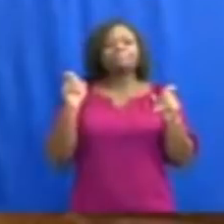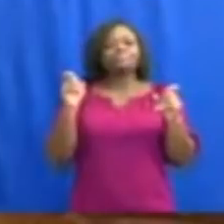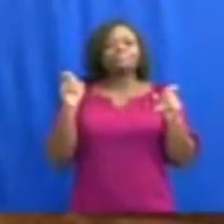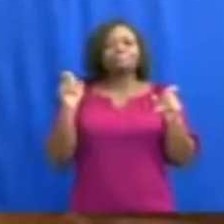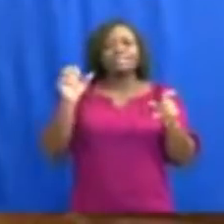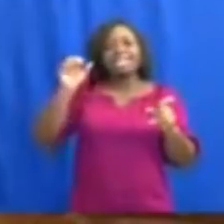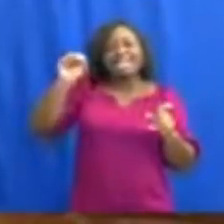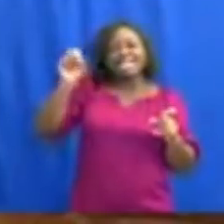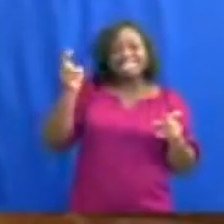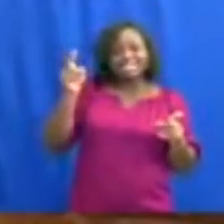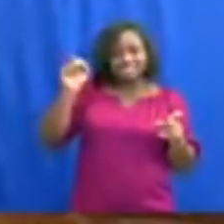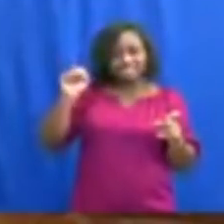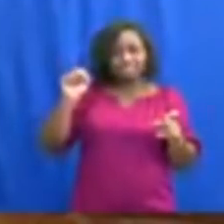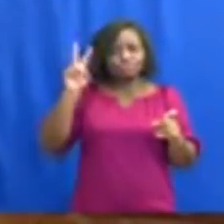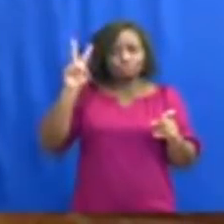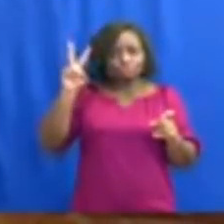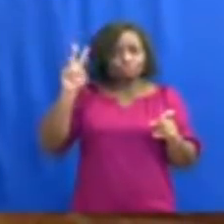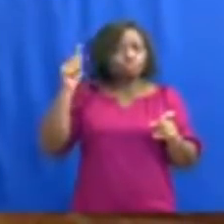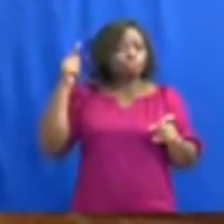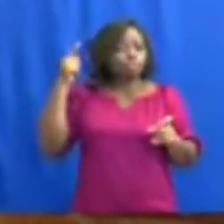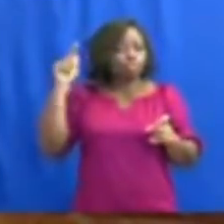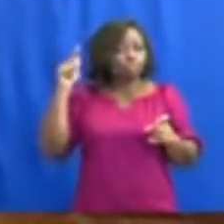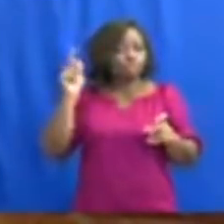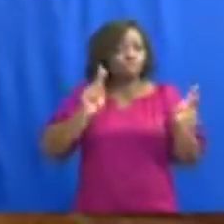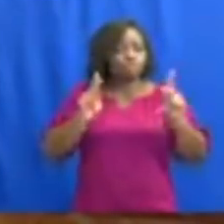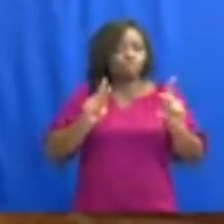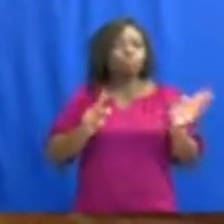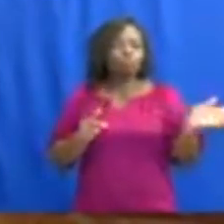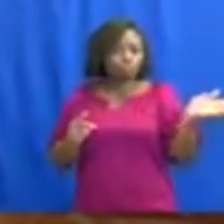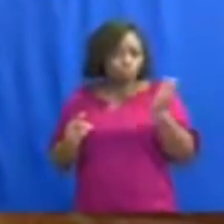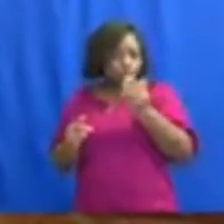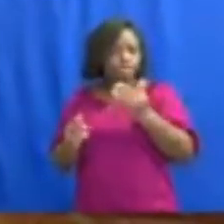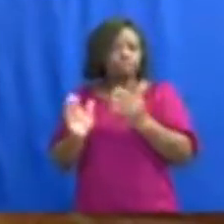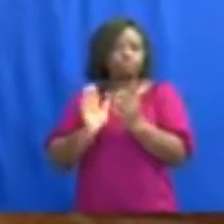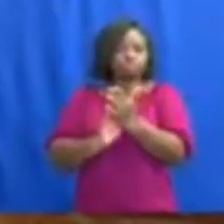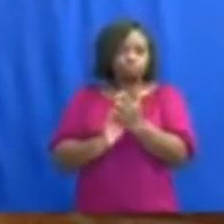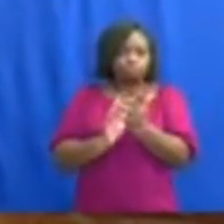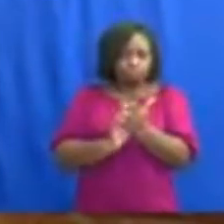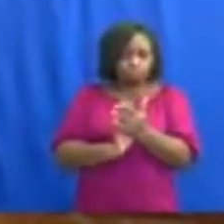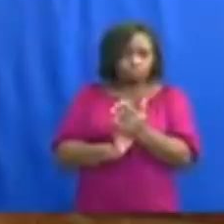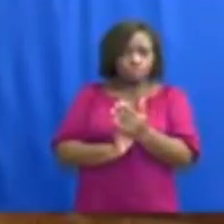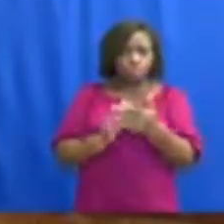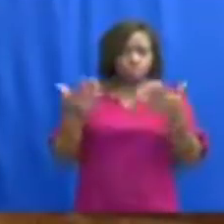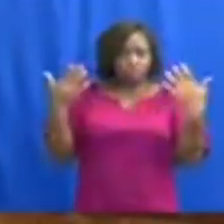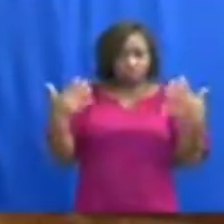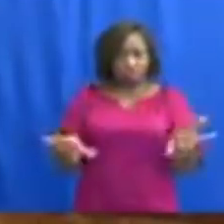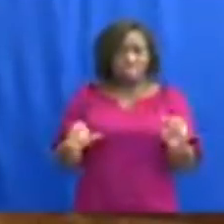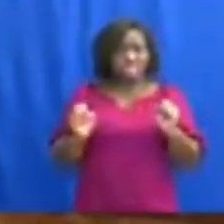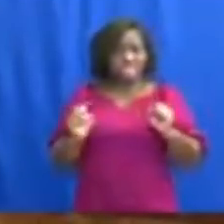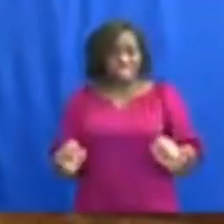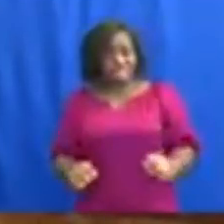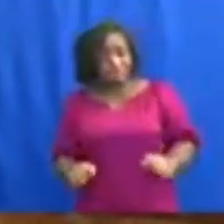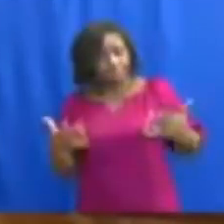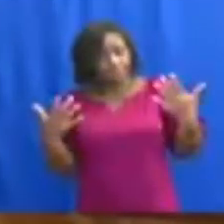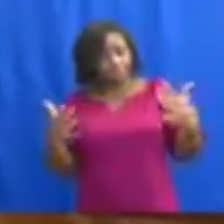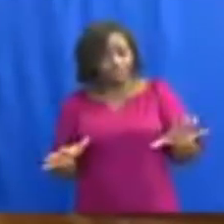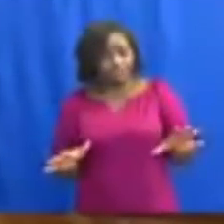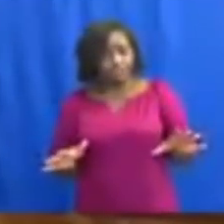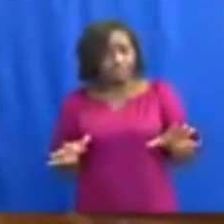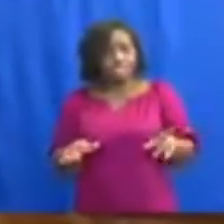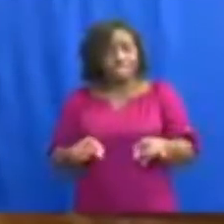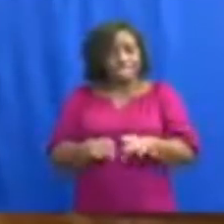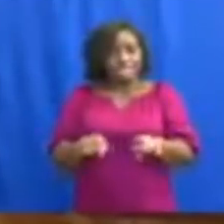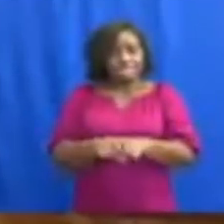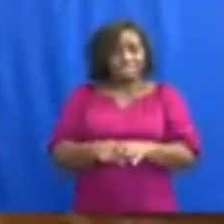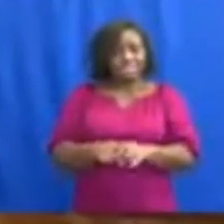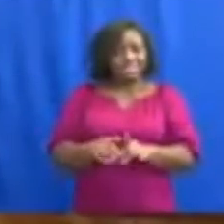SHS2 Gold Track bi hu baku amese. Ni ame yakbe ame te amena tomo Green